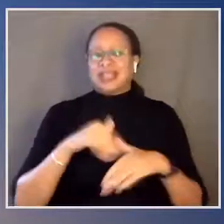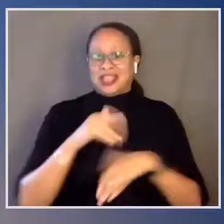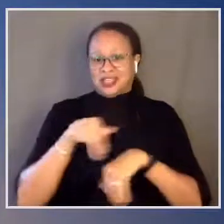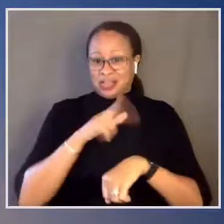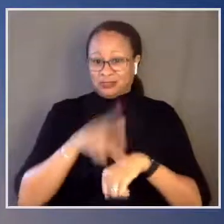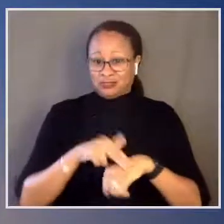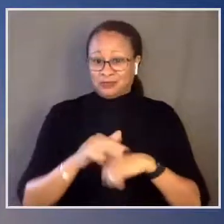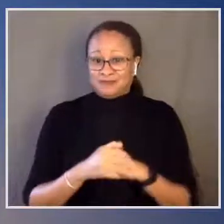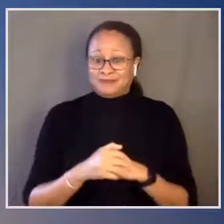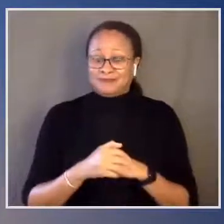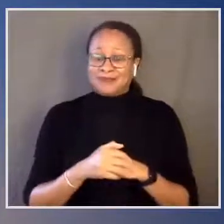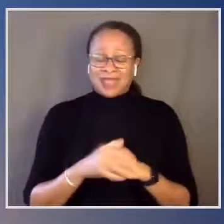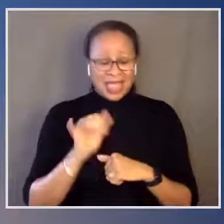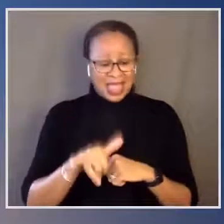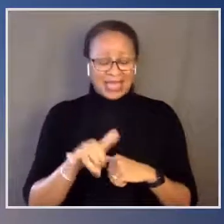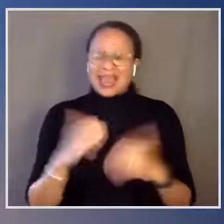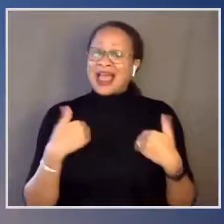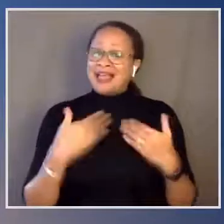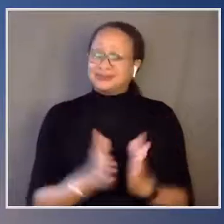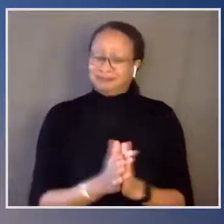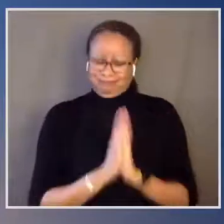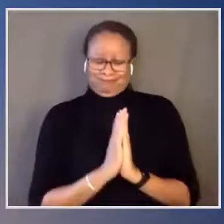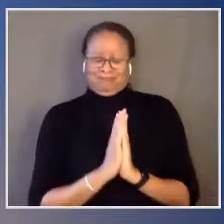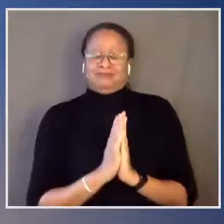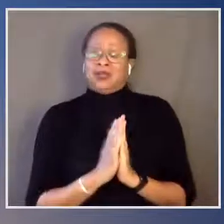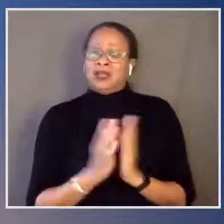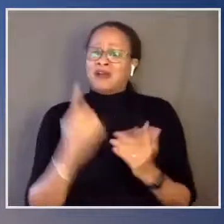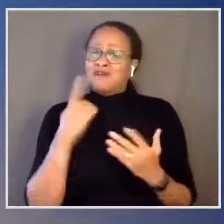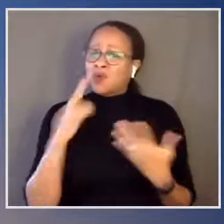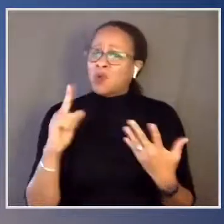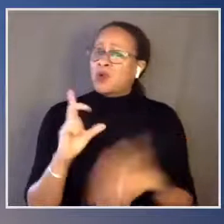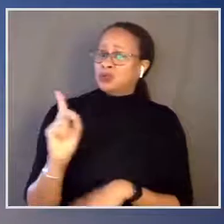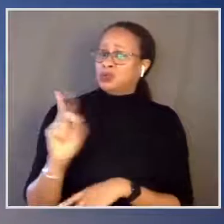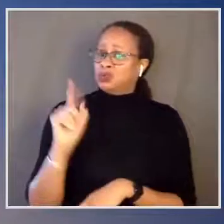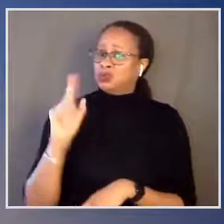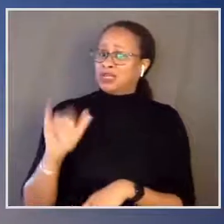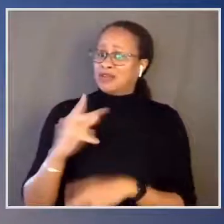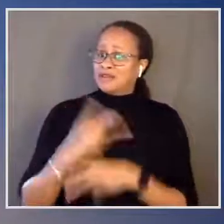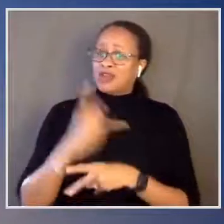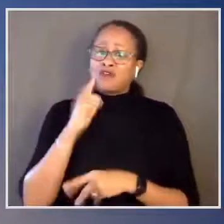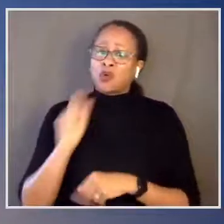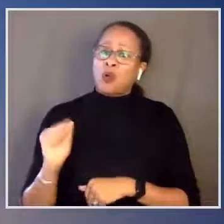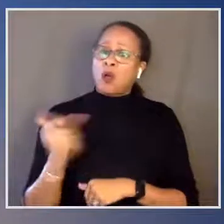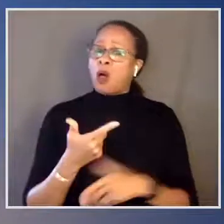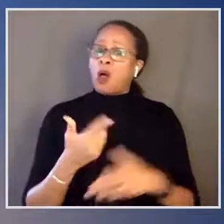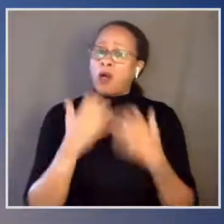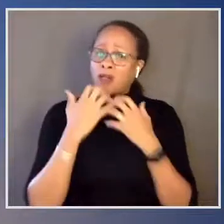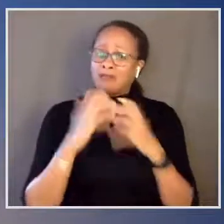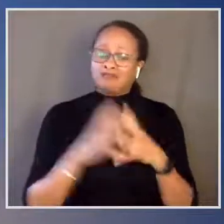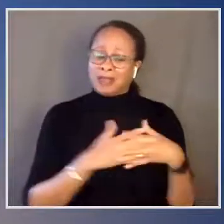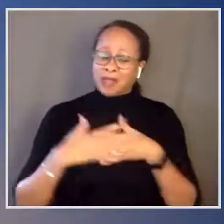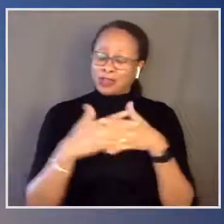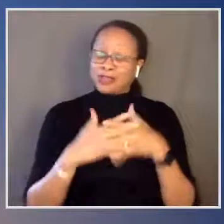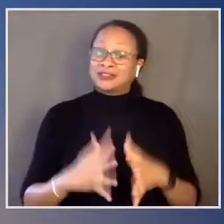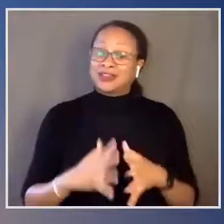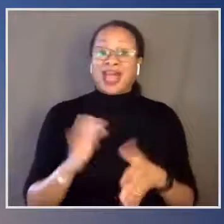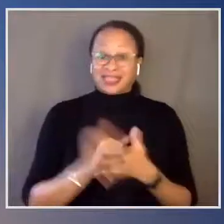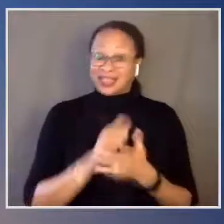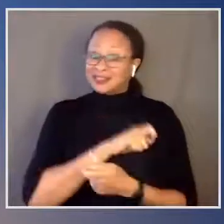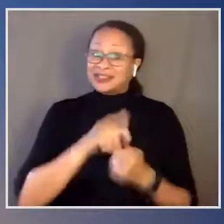demands a duty of care for all Americans. And that is precisely what I will do.